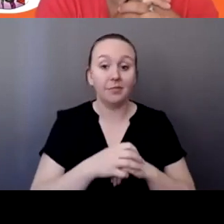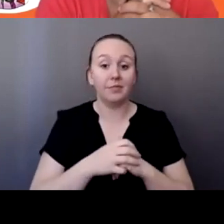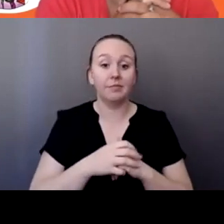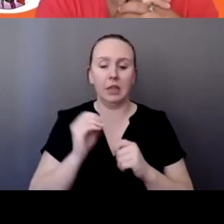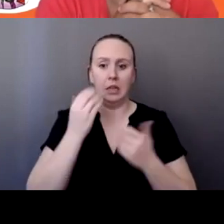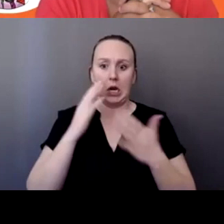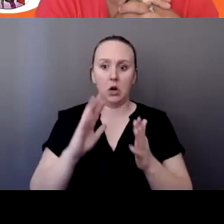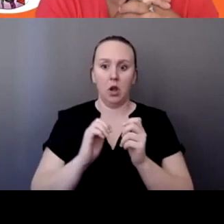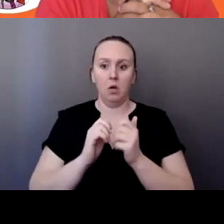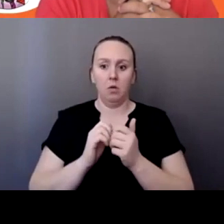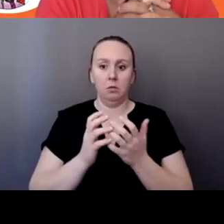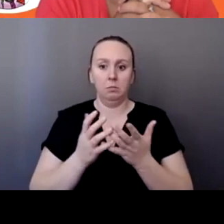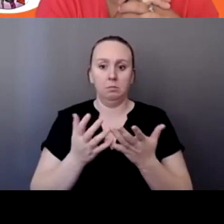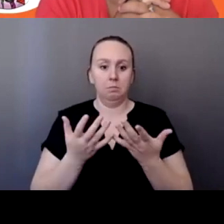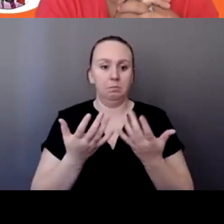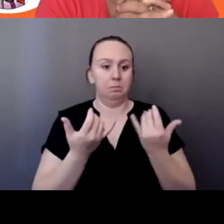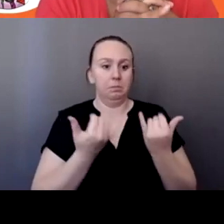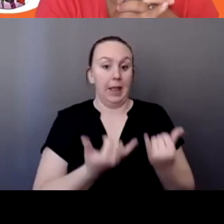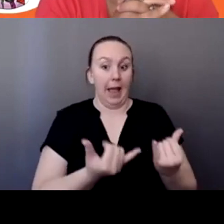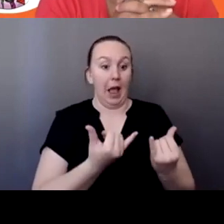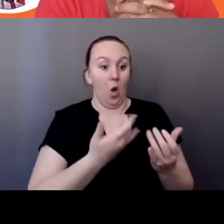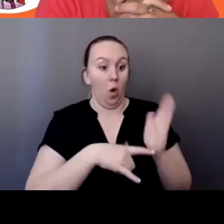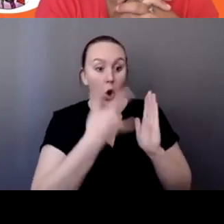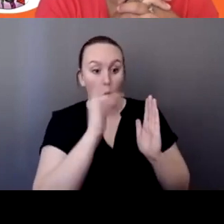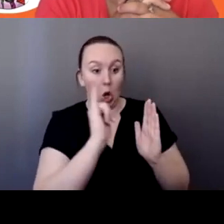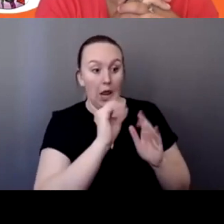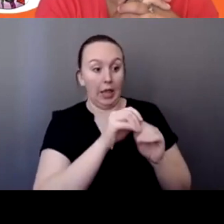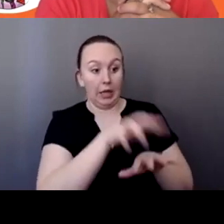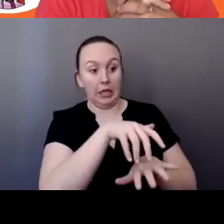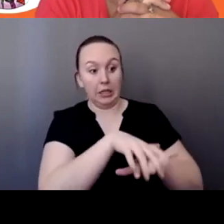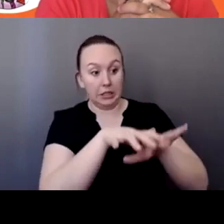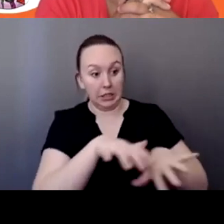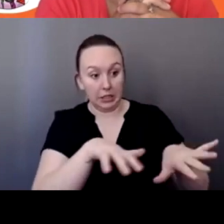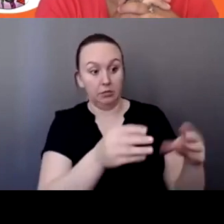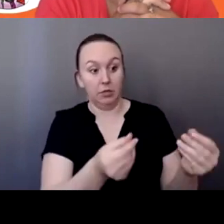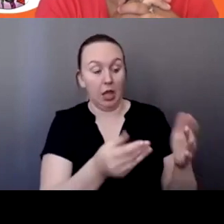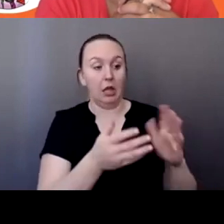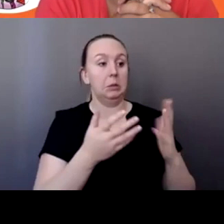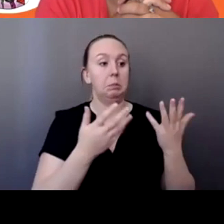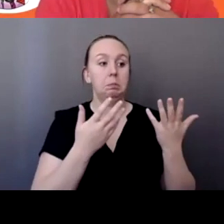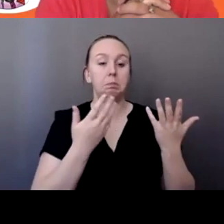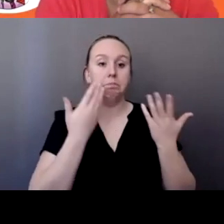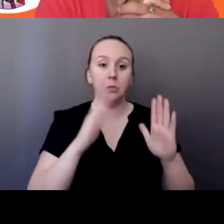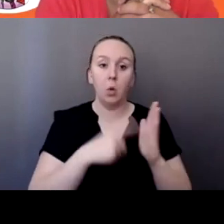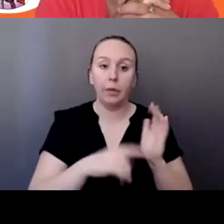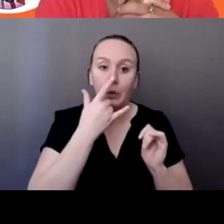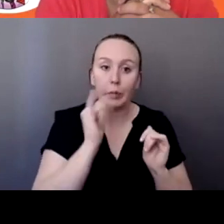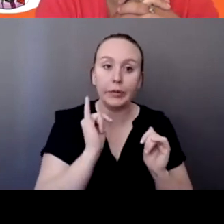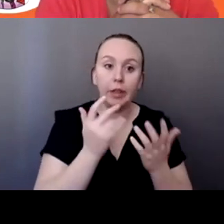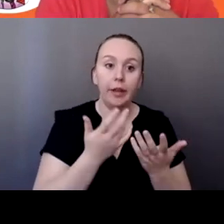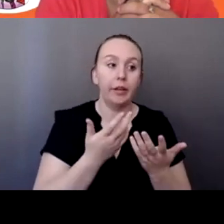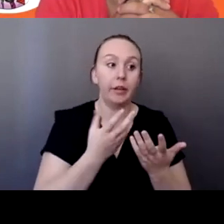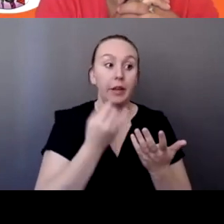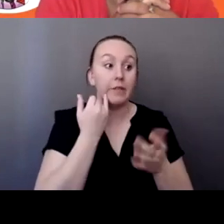know how it is out in Indian country right now. I mean, I think every reservation is different and whether or not the,